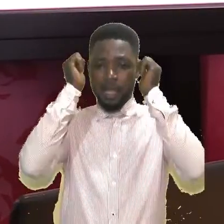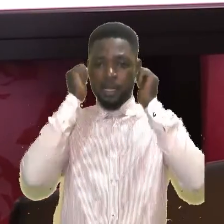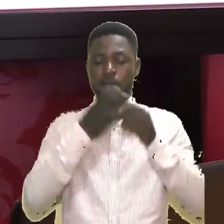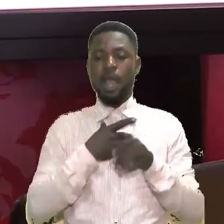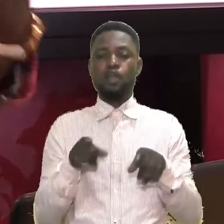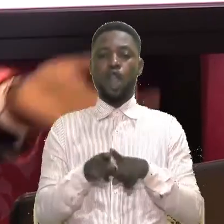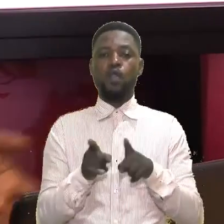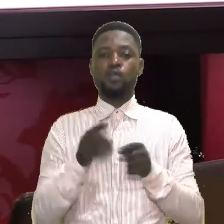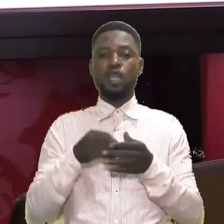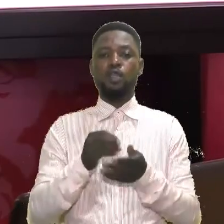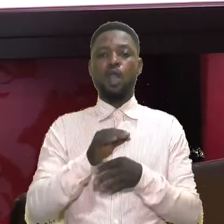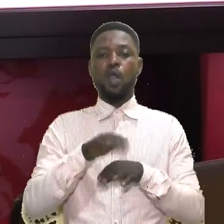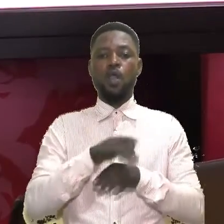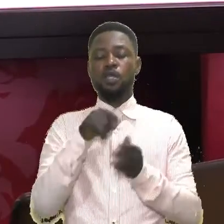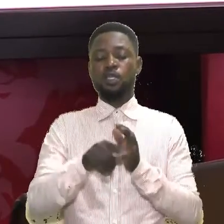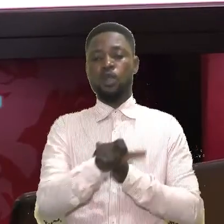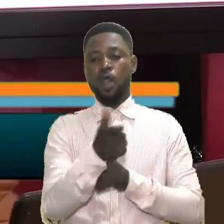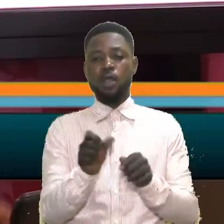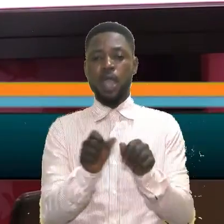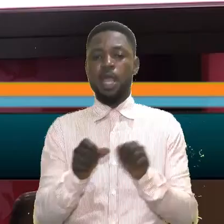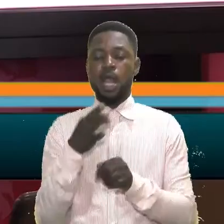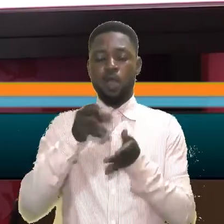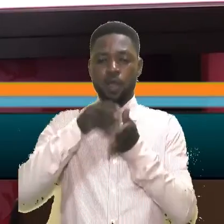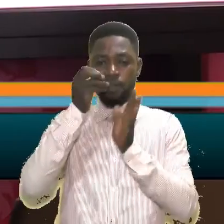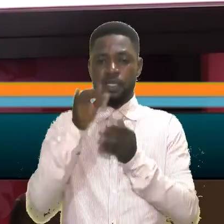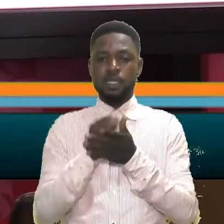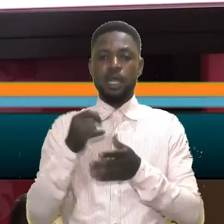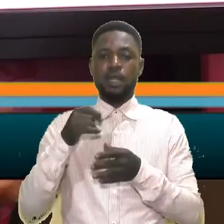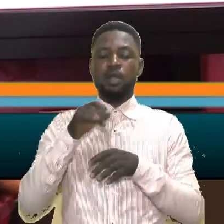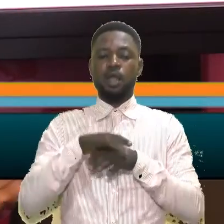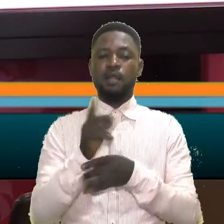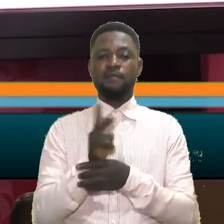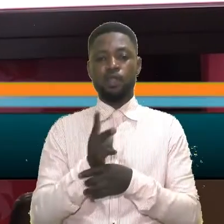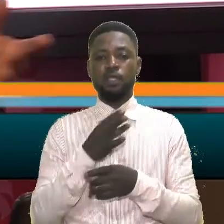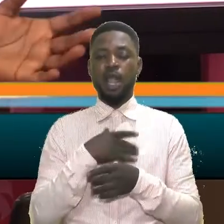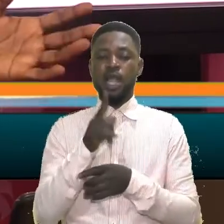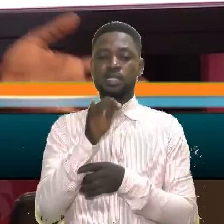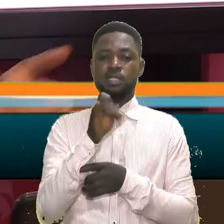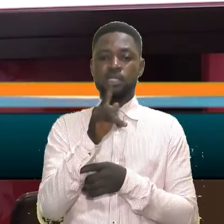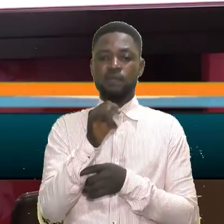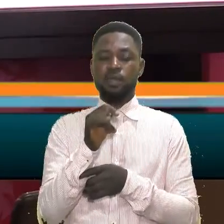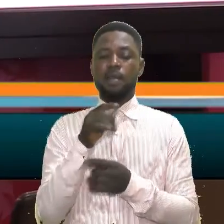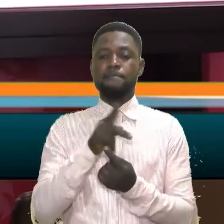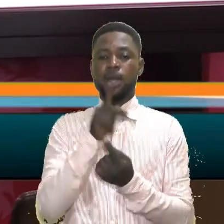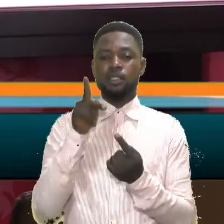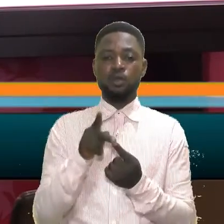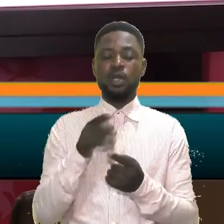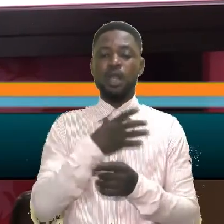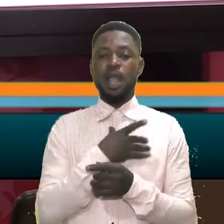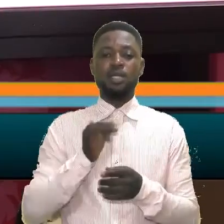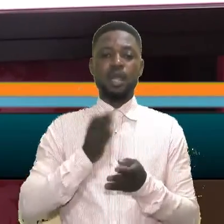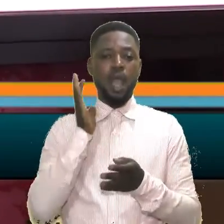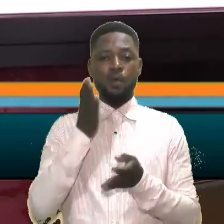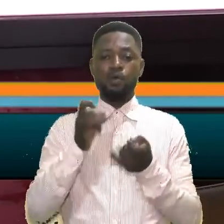academically and also on these other aspects of learning that we call co-curricular and also TVET particularly.